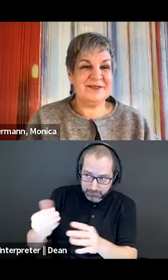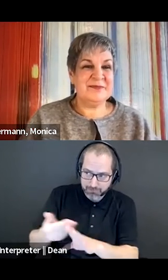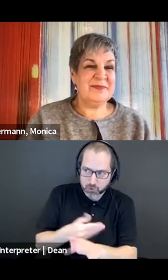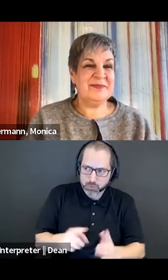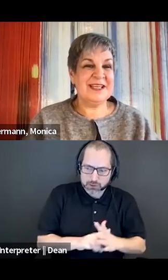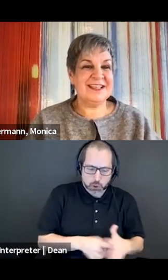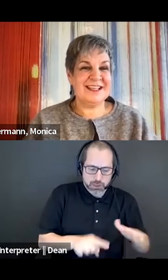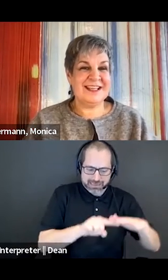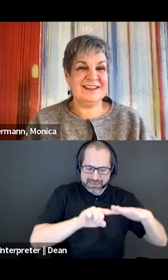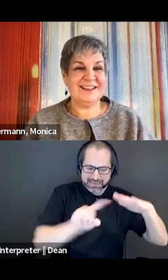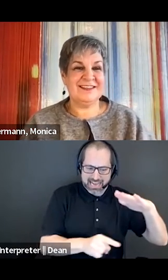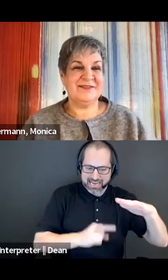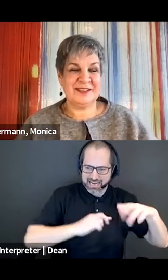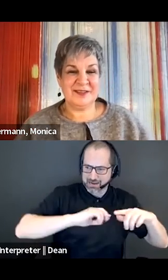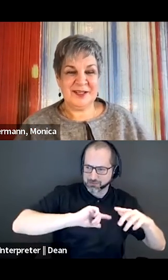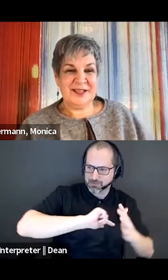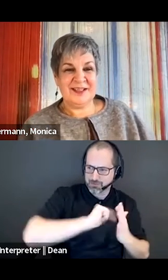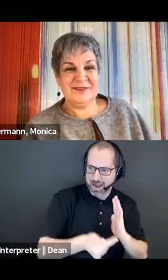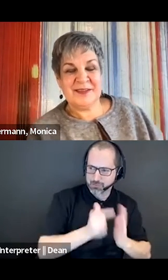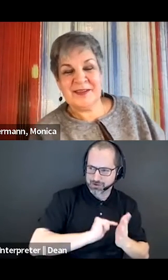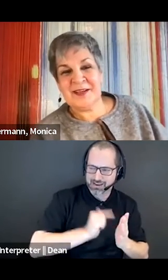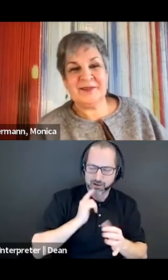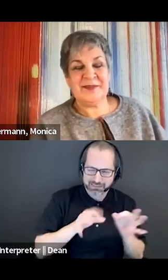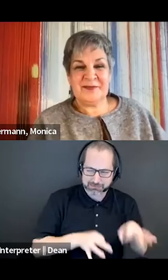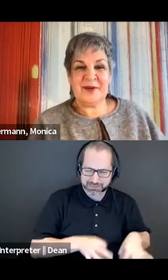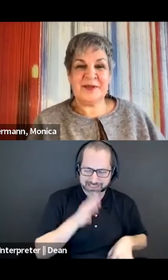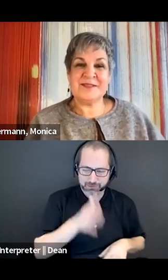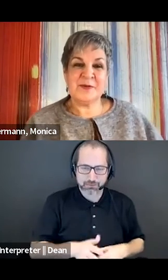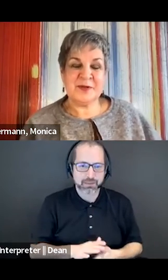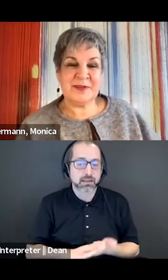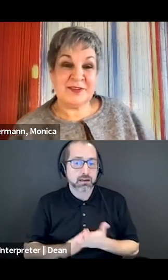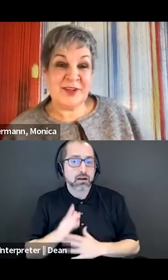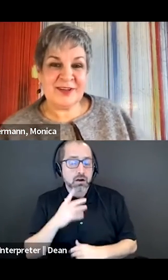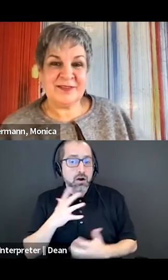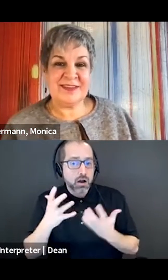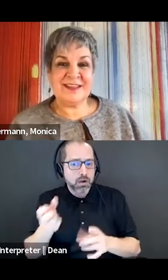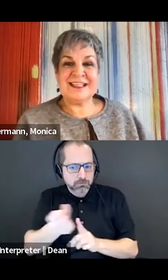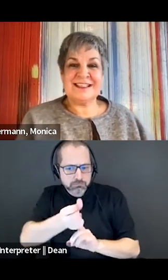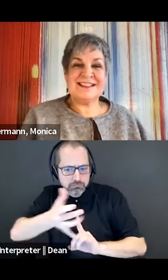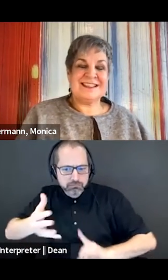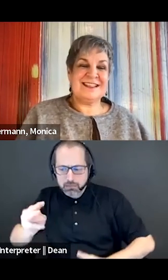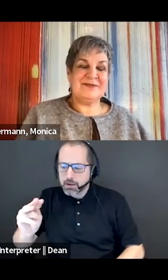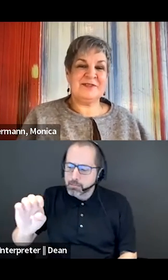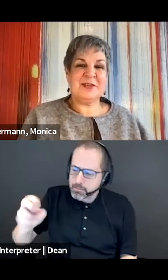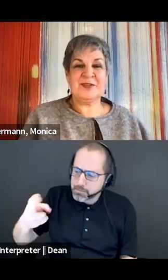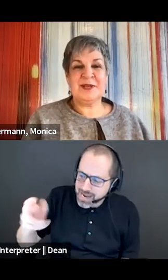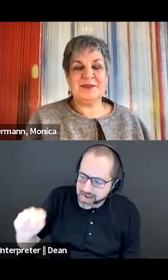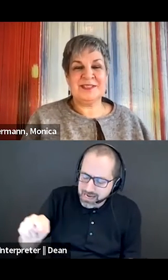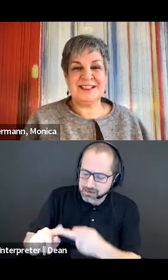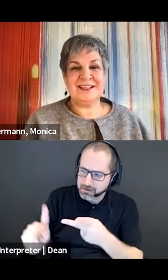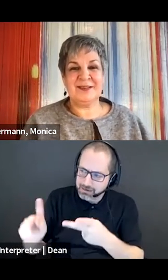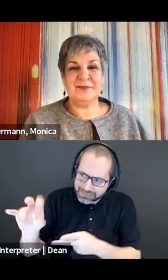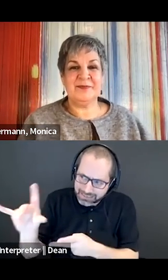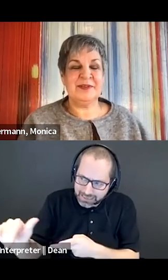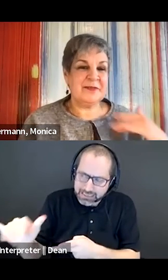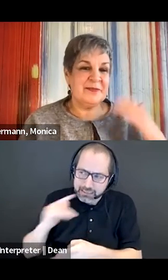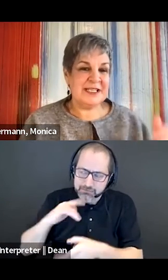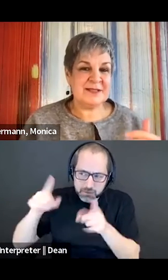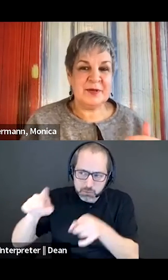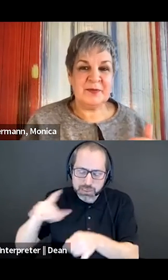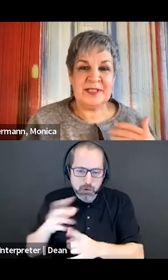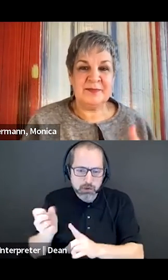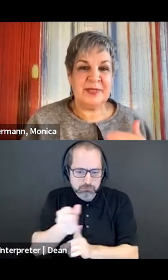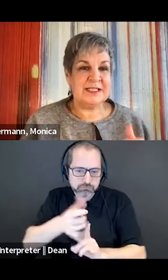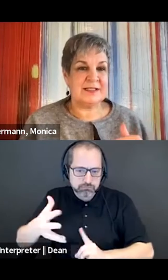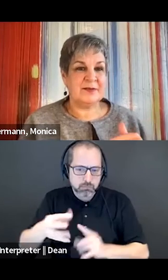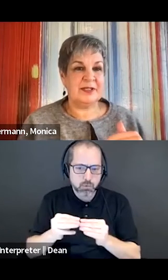Megan and Kelly have already spoken about a lot of the things that we've talked about. But for